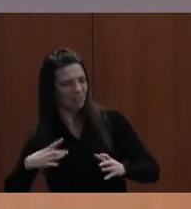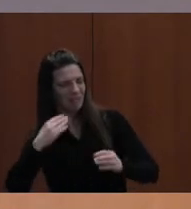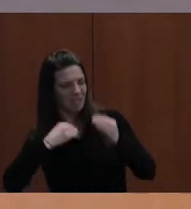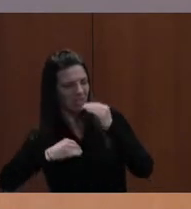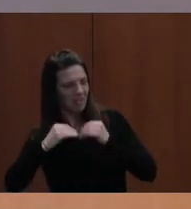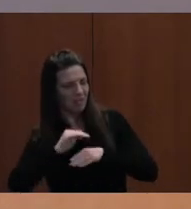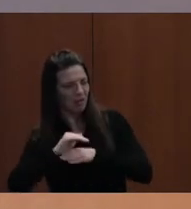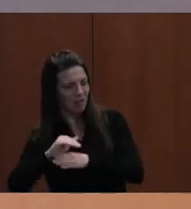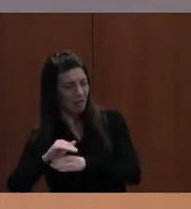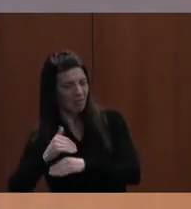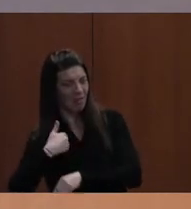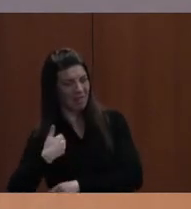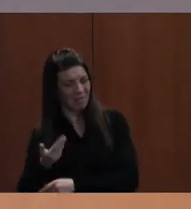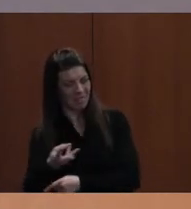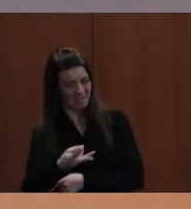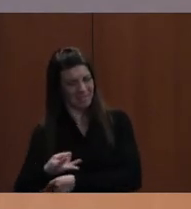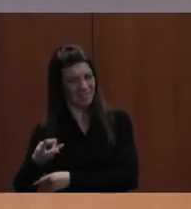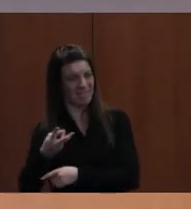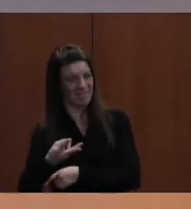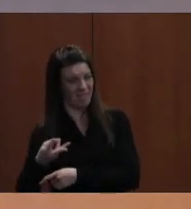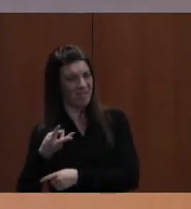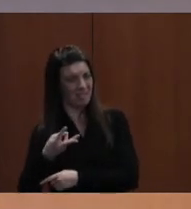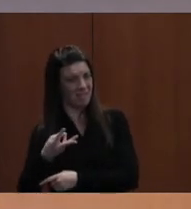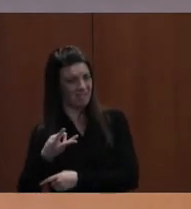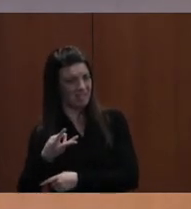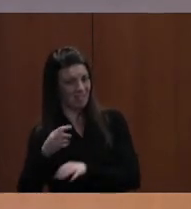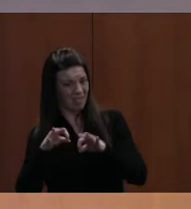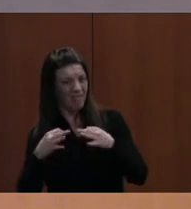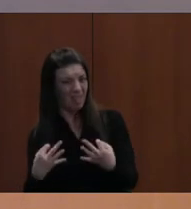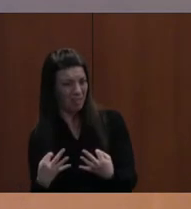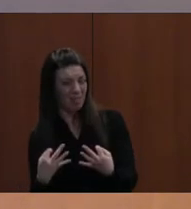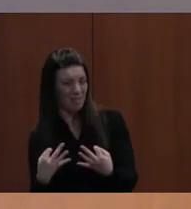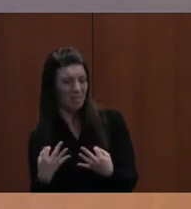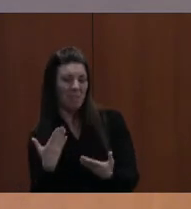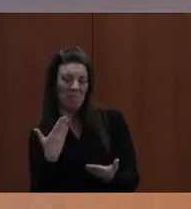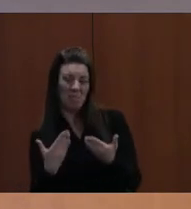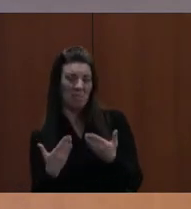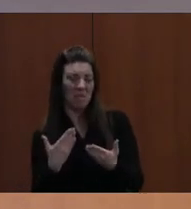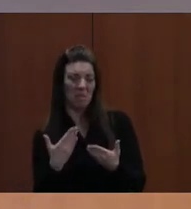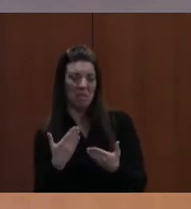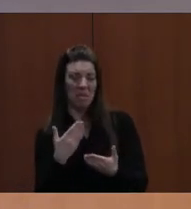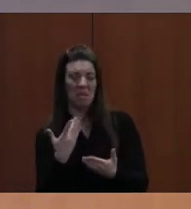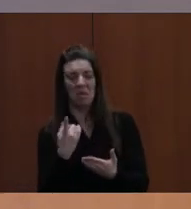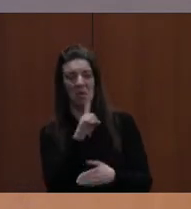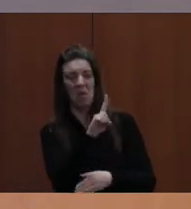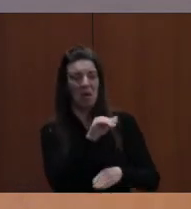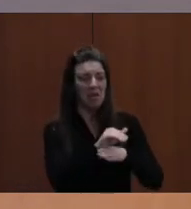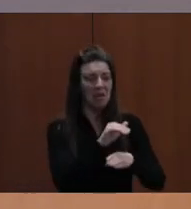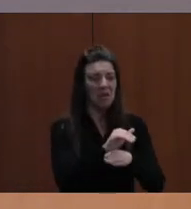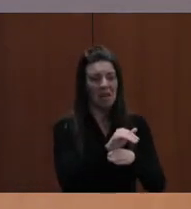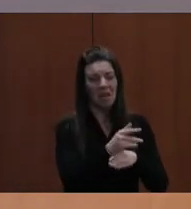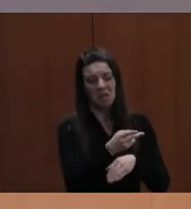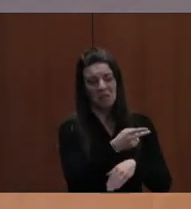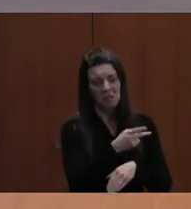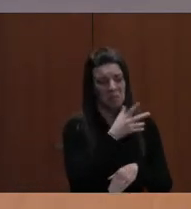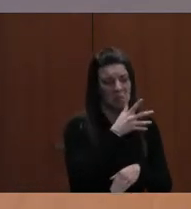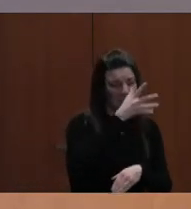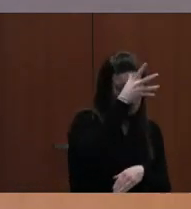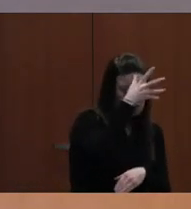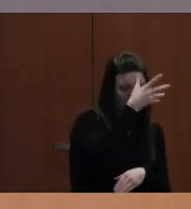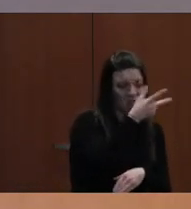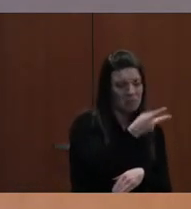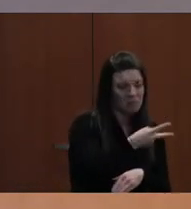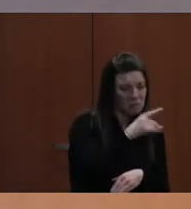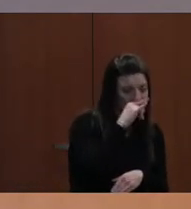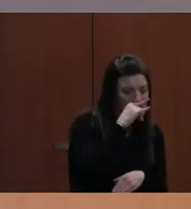six people in the family, and on one night the one parent and two kids ate, and the next night the other parent and two